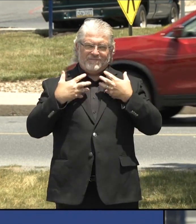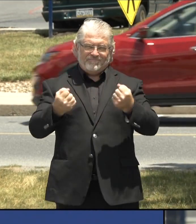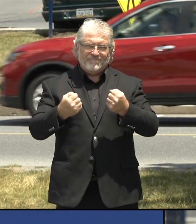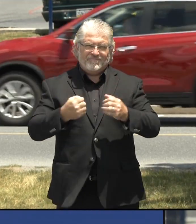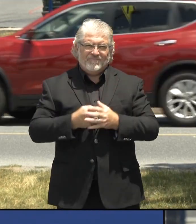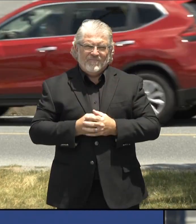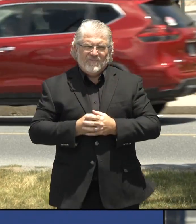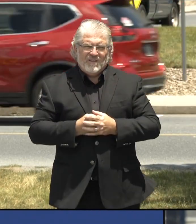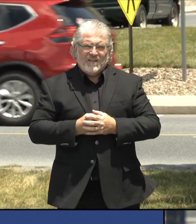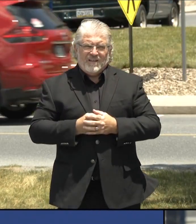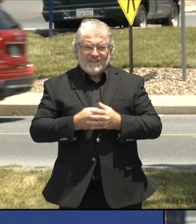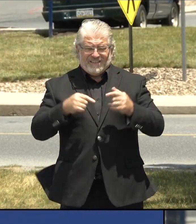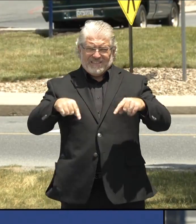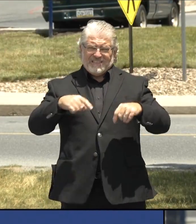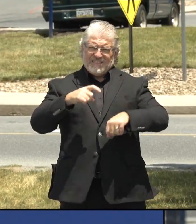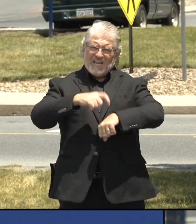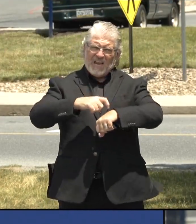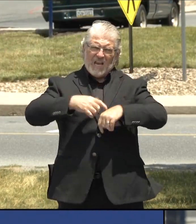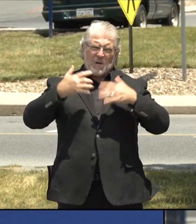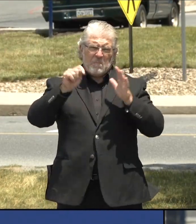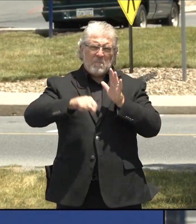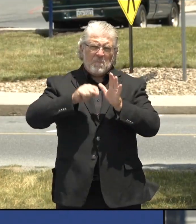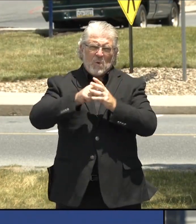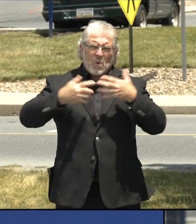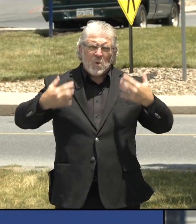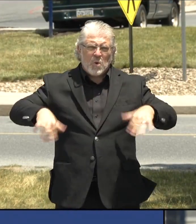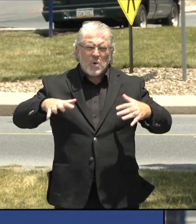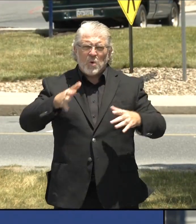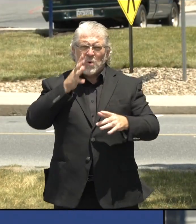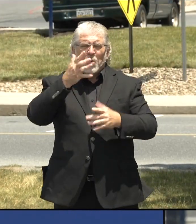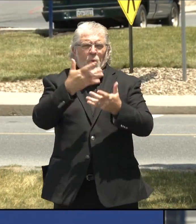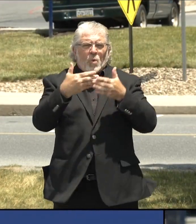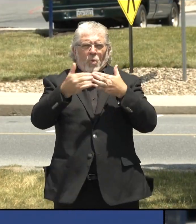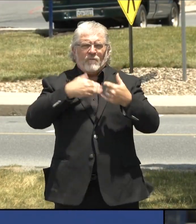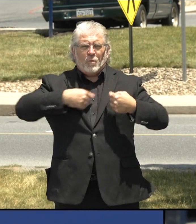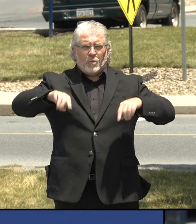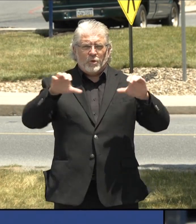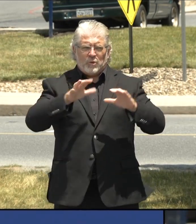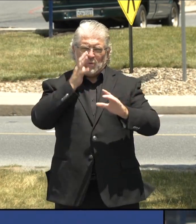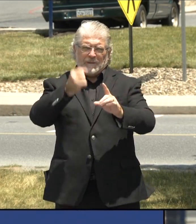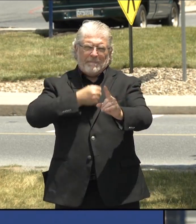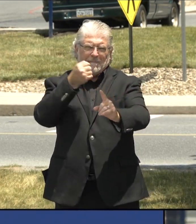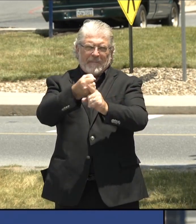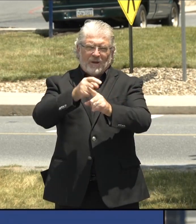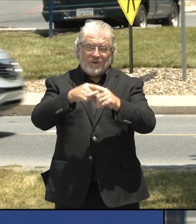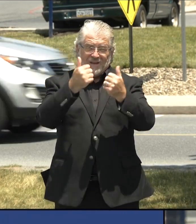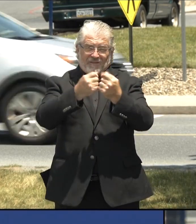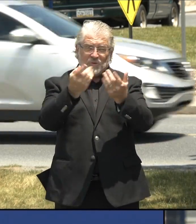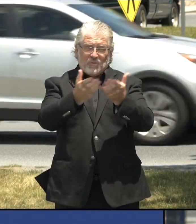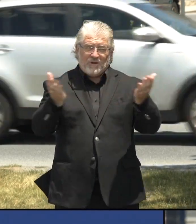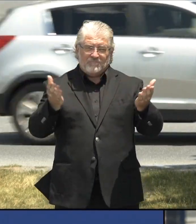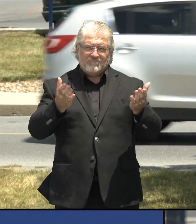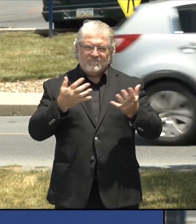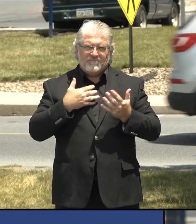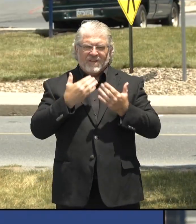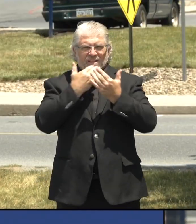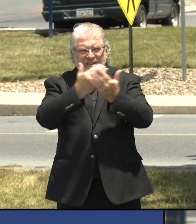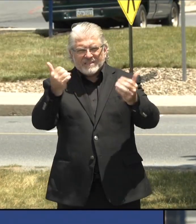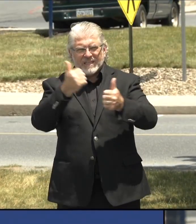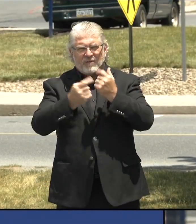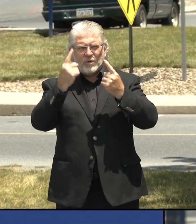of each individual will affect the health of the community, and it's up to each of us to take the right action.